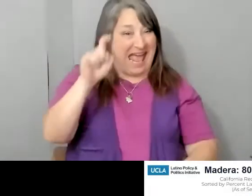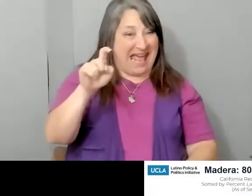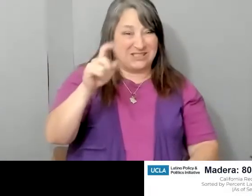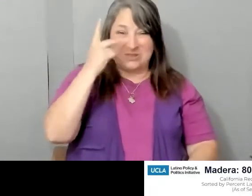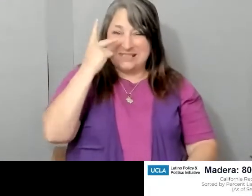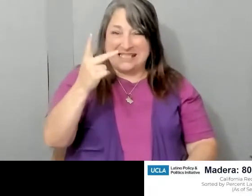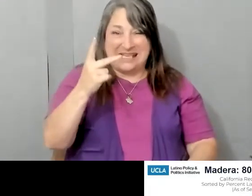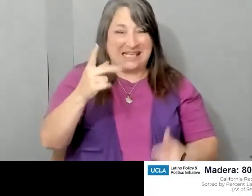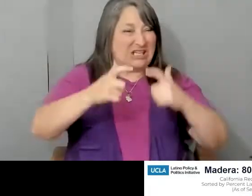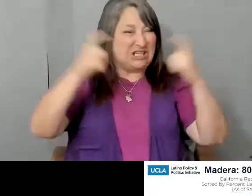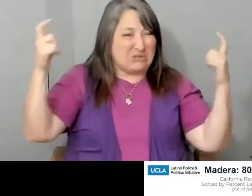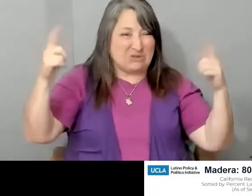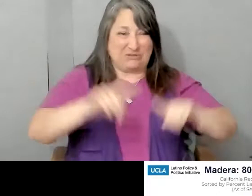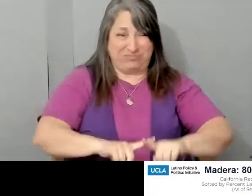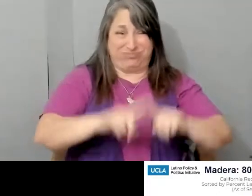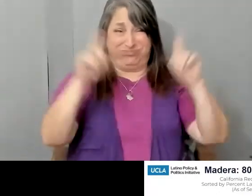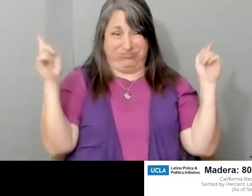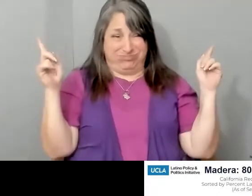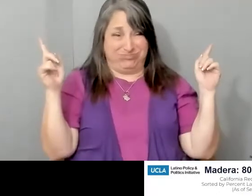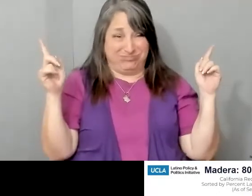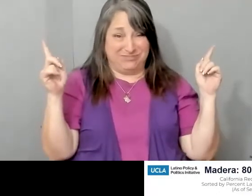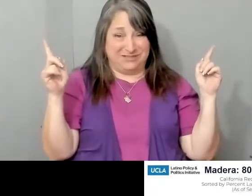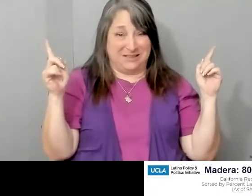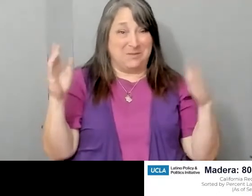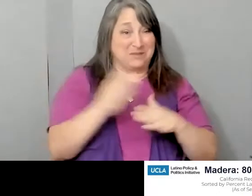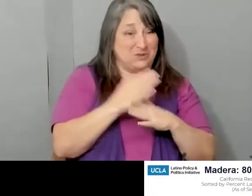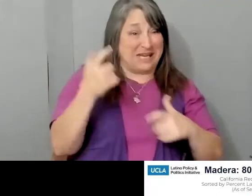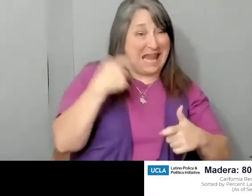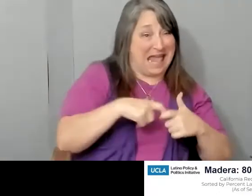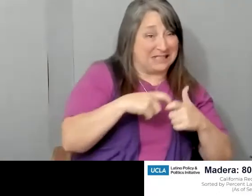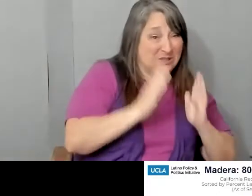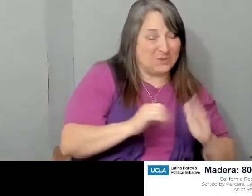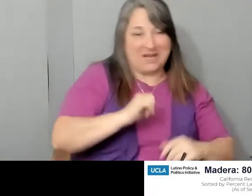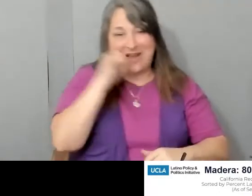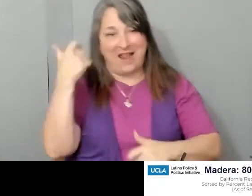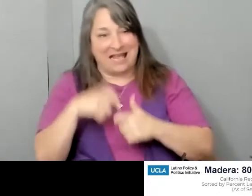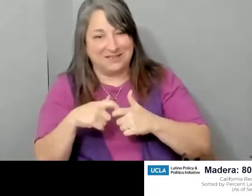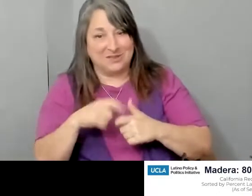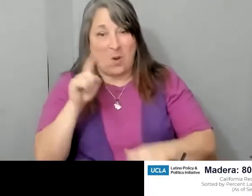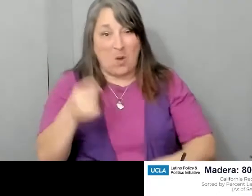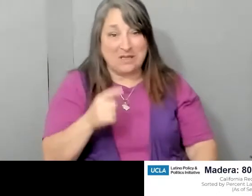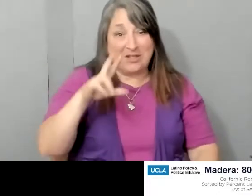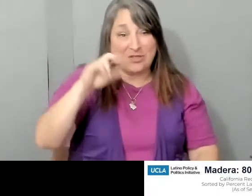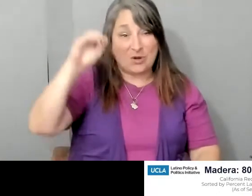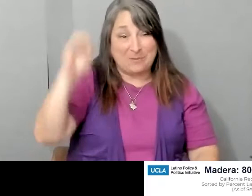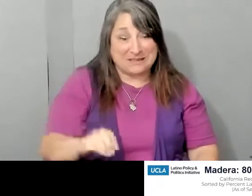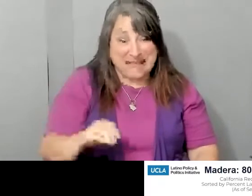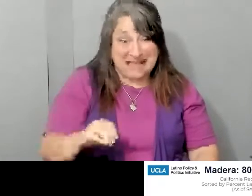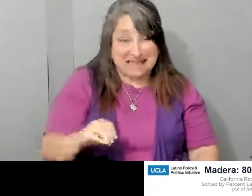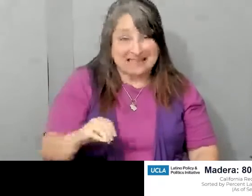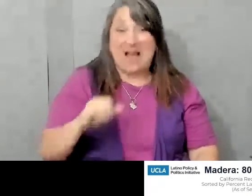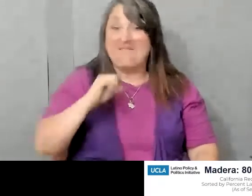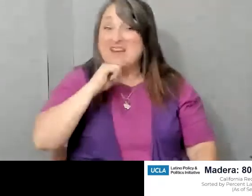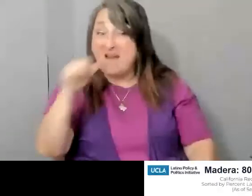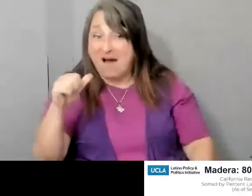stark contrast. So only 30% of non-Latino voters in Madera County voted no on recall. But 80% of